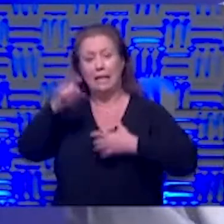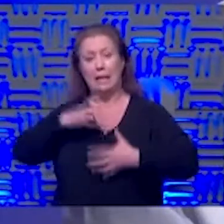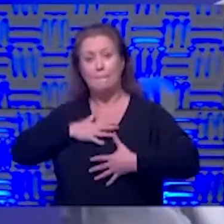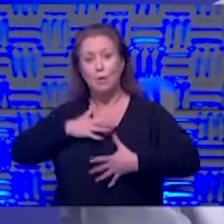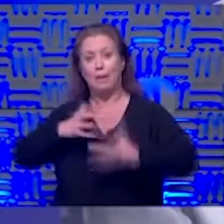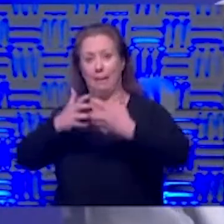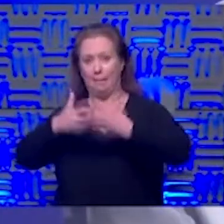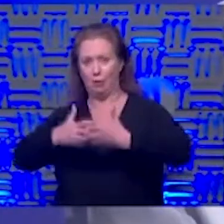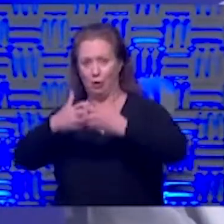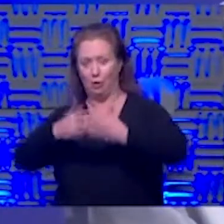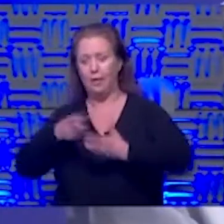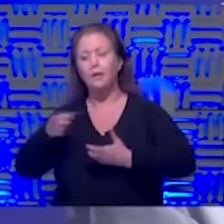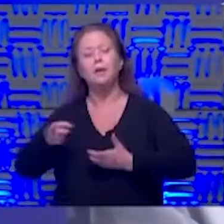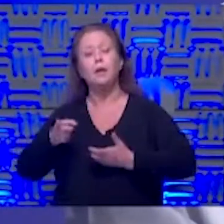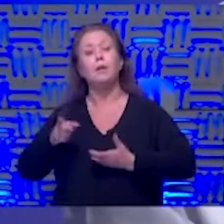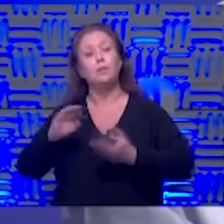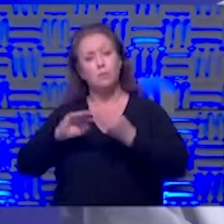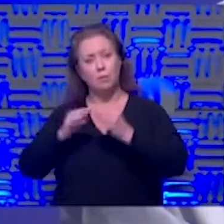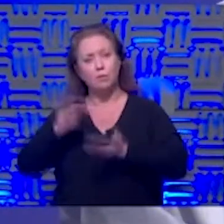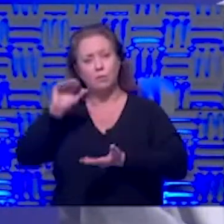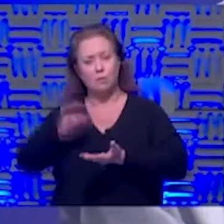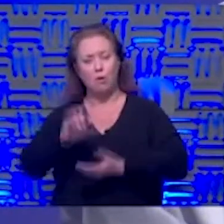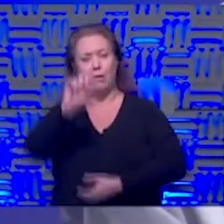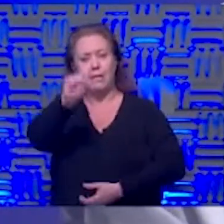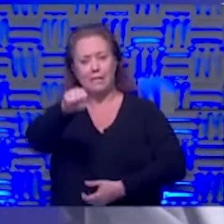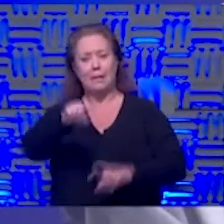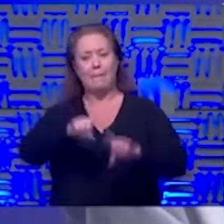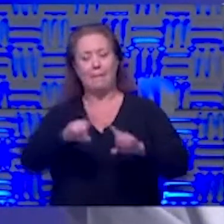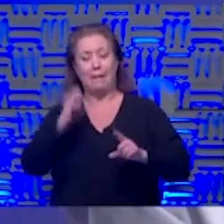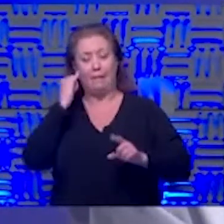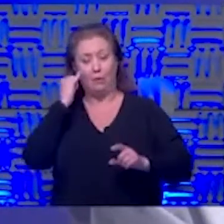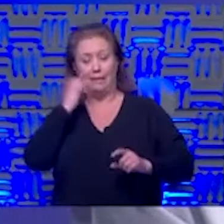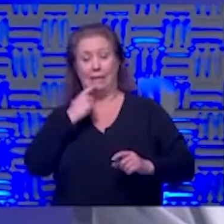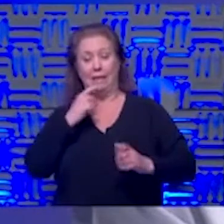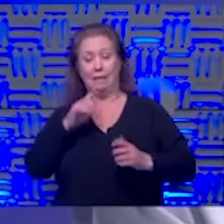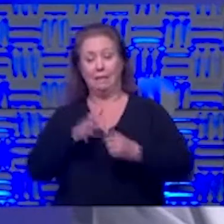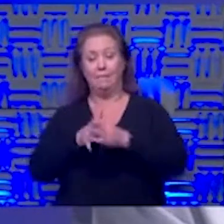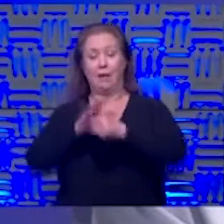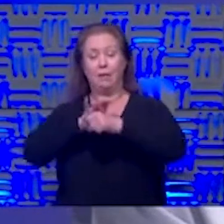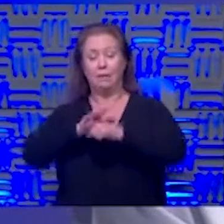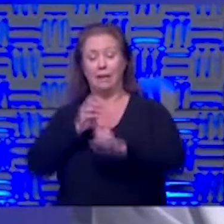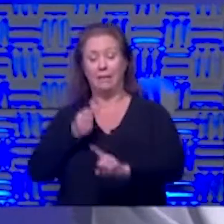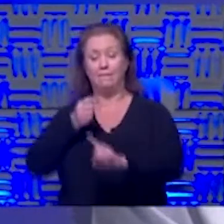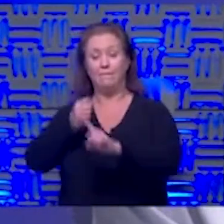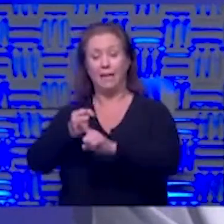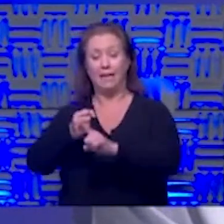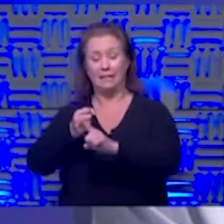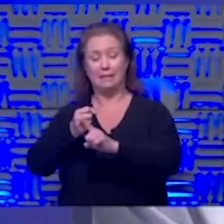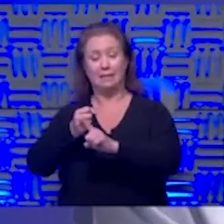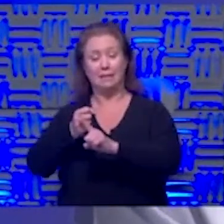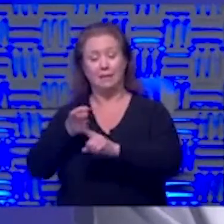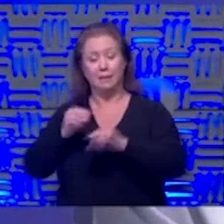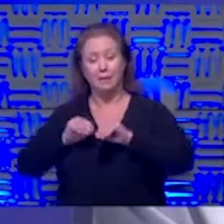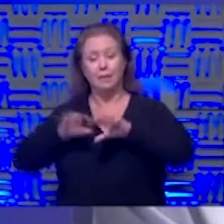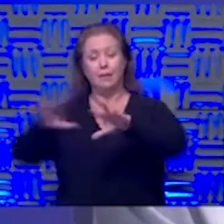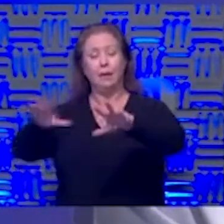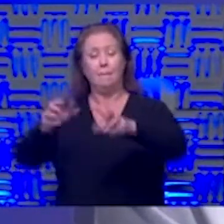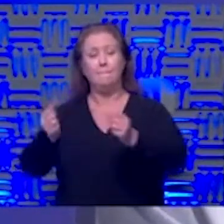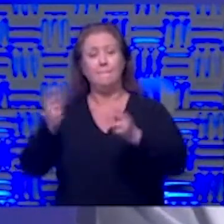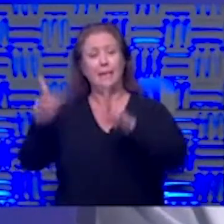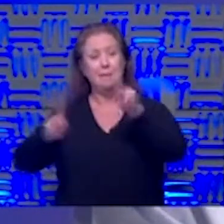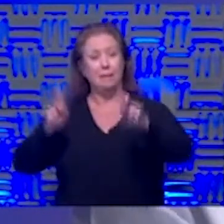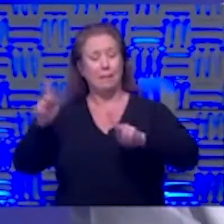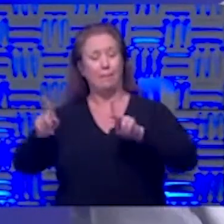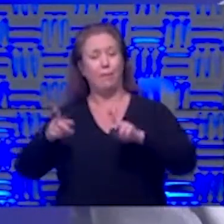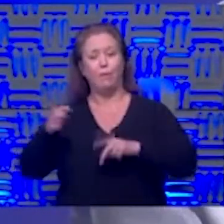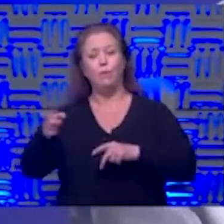while those are small percentages if we are saying that this virus infects very efficiently and infects large numbers of